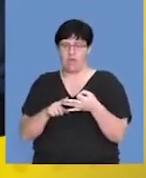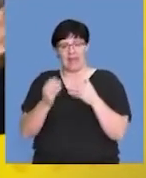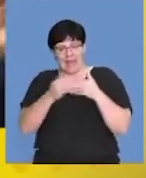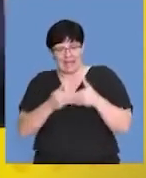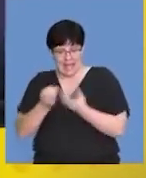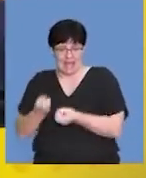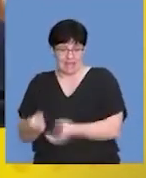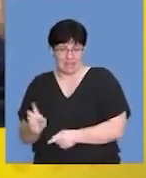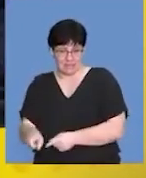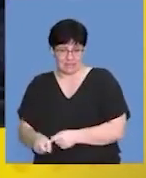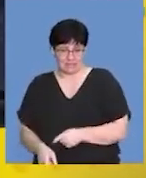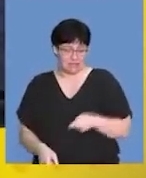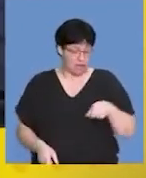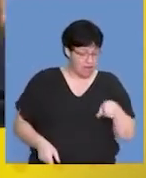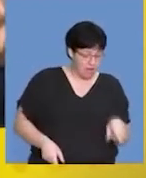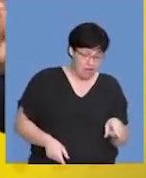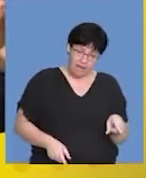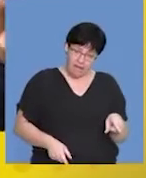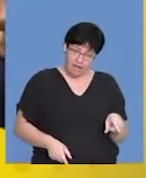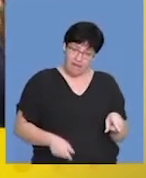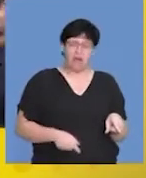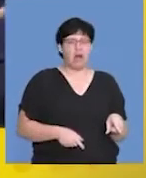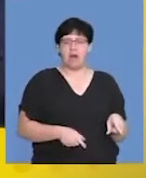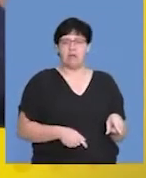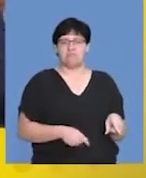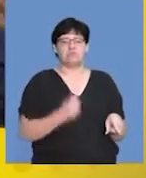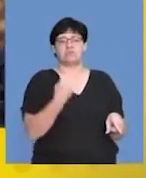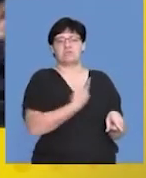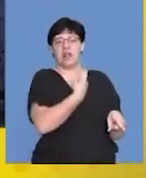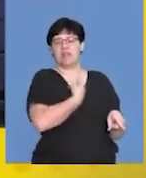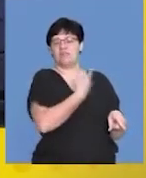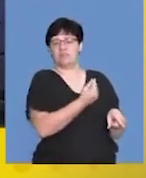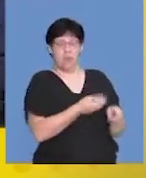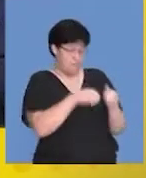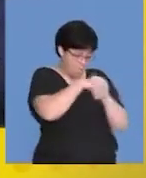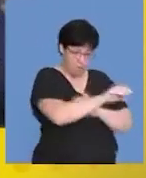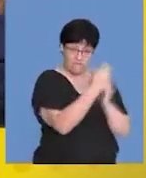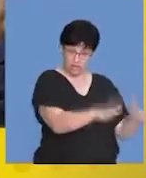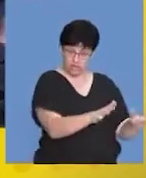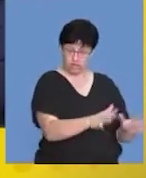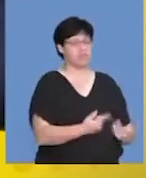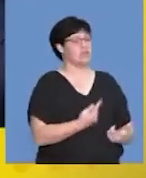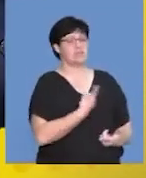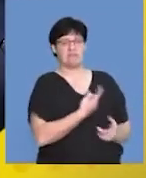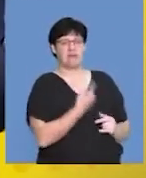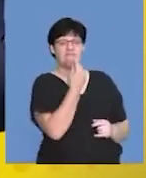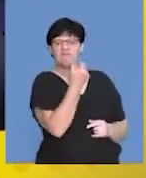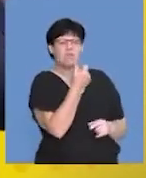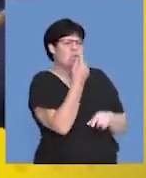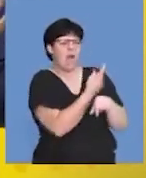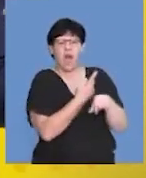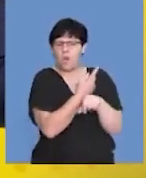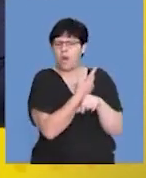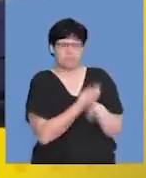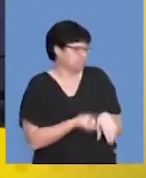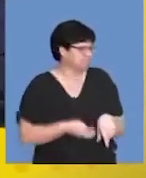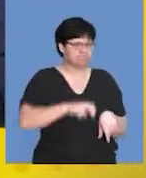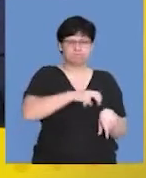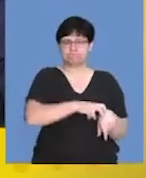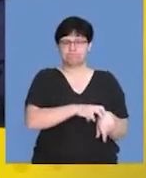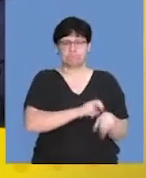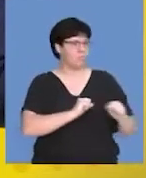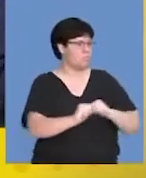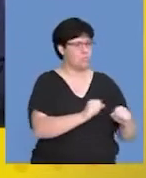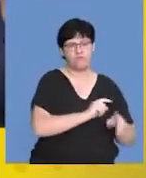care. Whereas your precocial would find, you'll find that as soon as the young are born, in a few hours they're able to stand up,